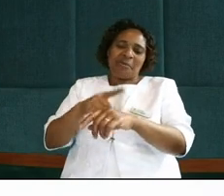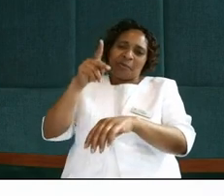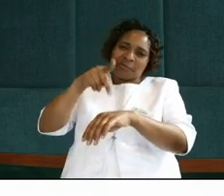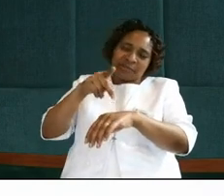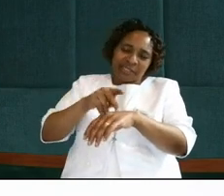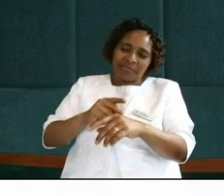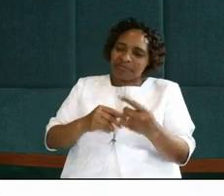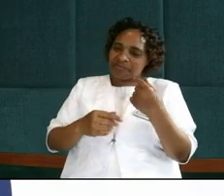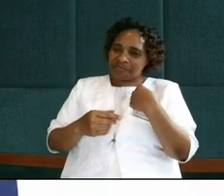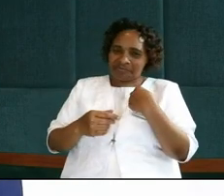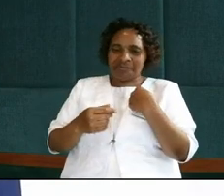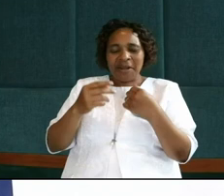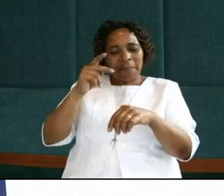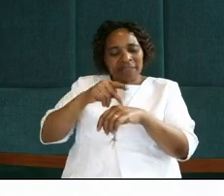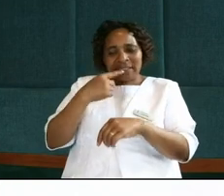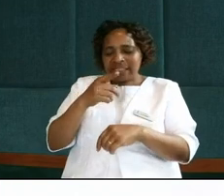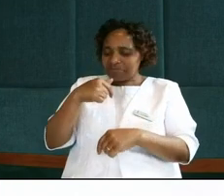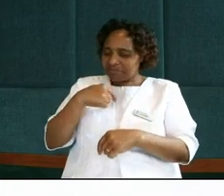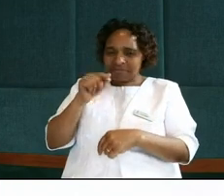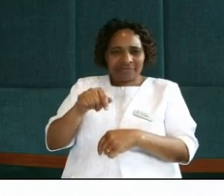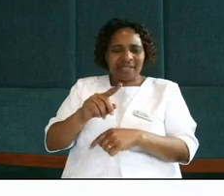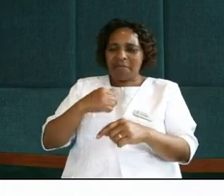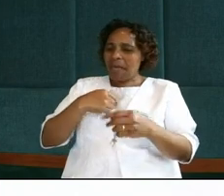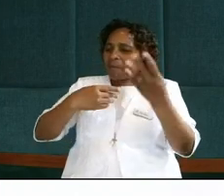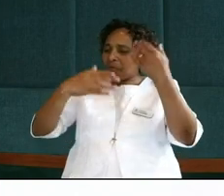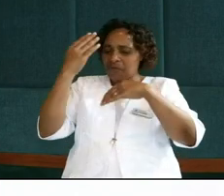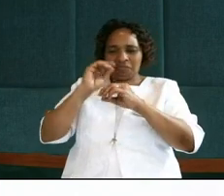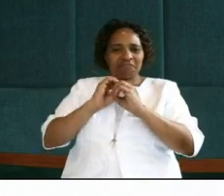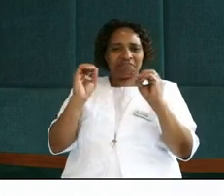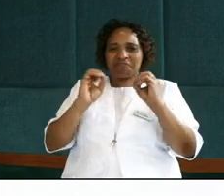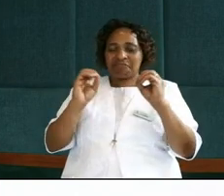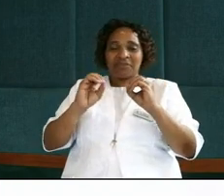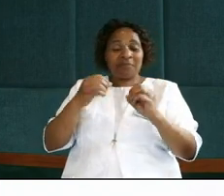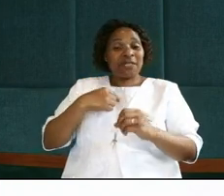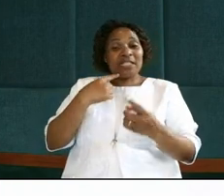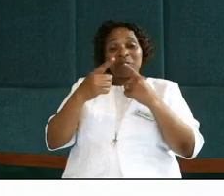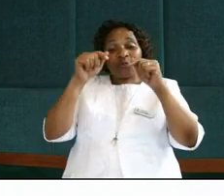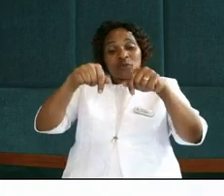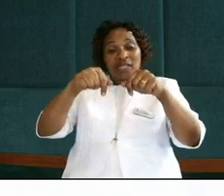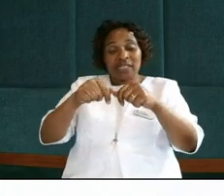then Peter says, this is not our tradition. Let me speak to somebody here this morning.